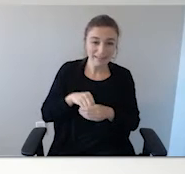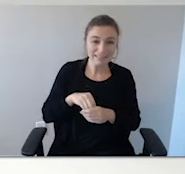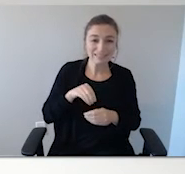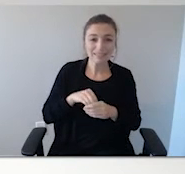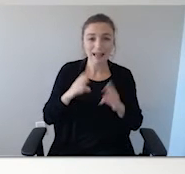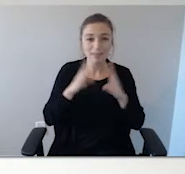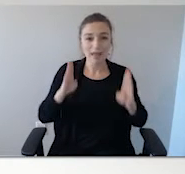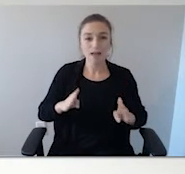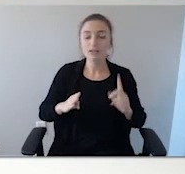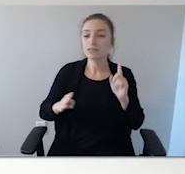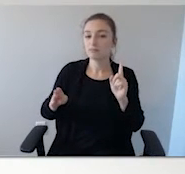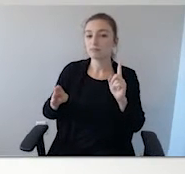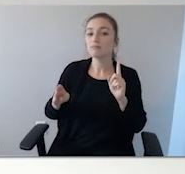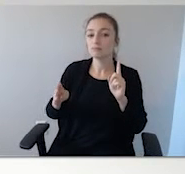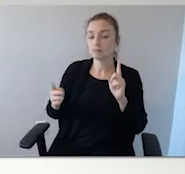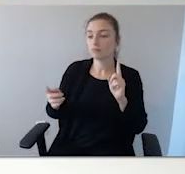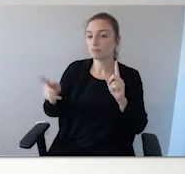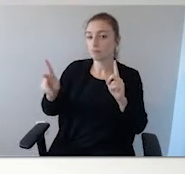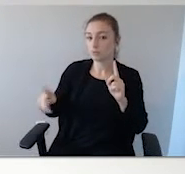question about that.